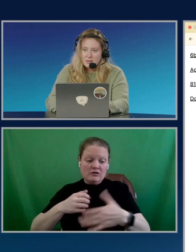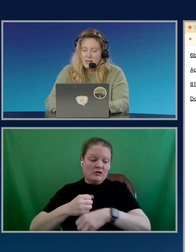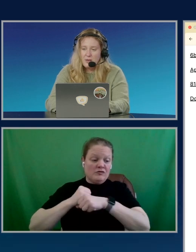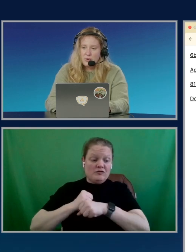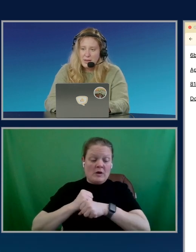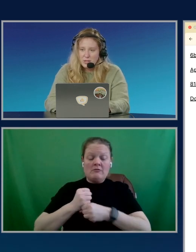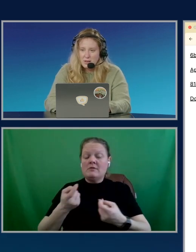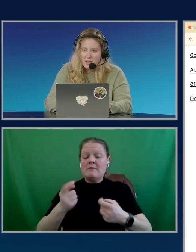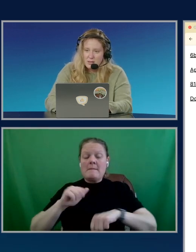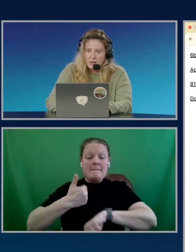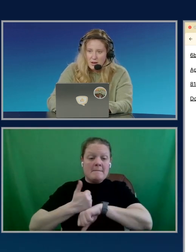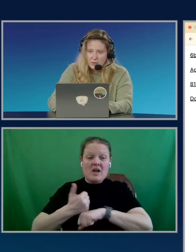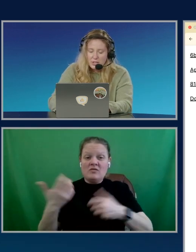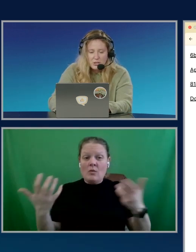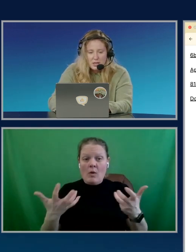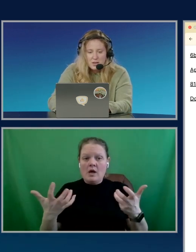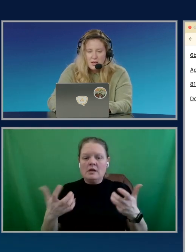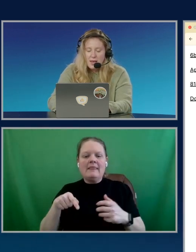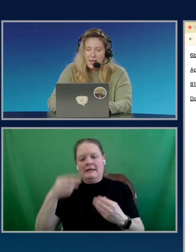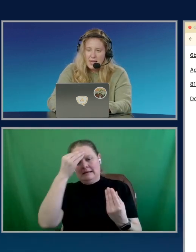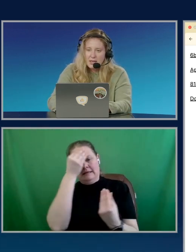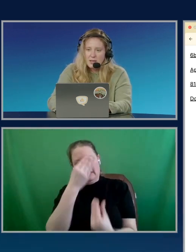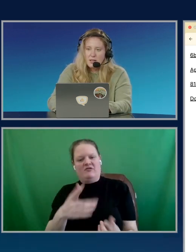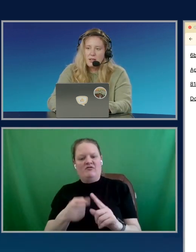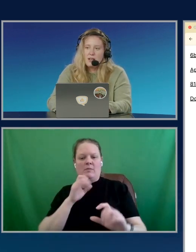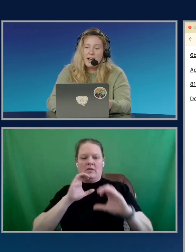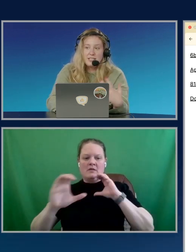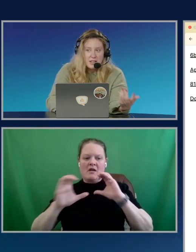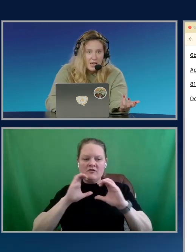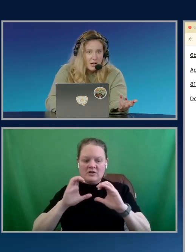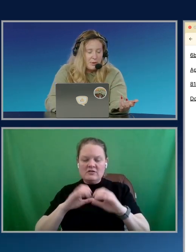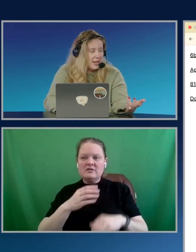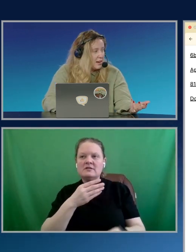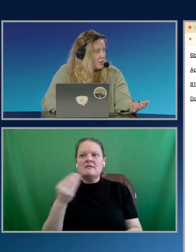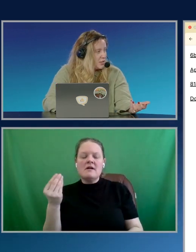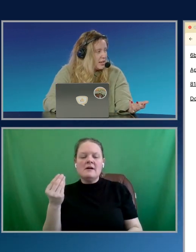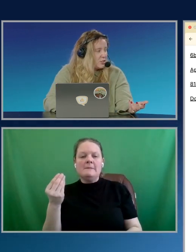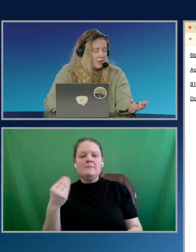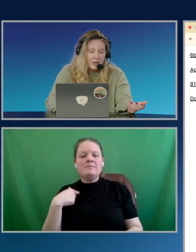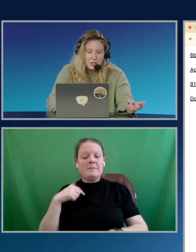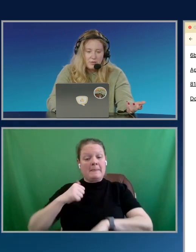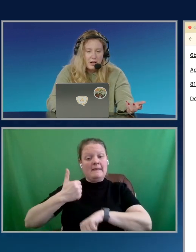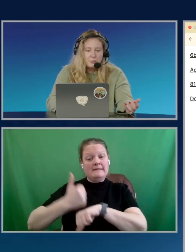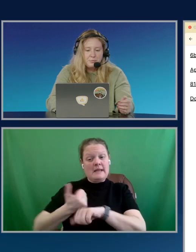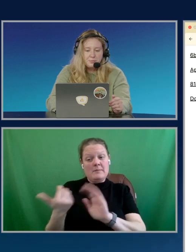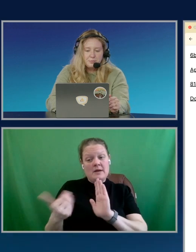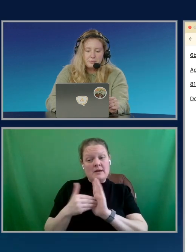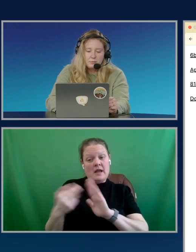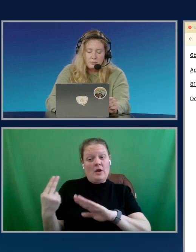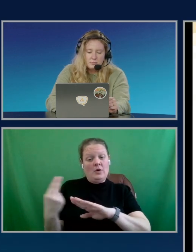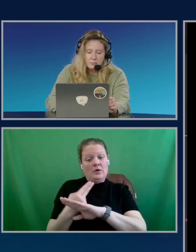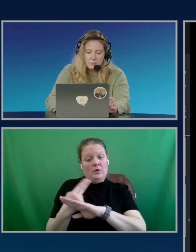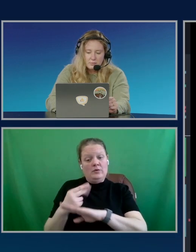this information in the conversation. And I set that up again using that generation route.